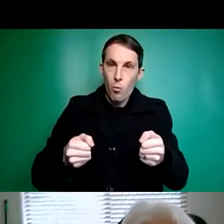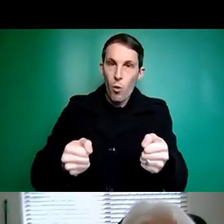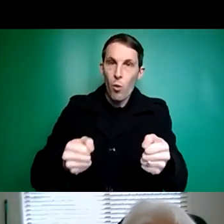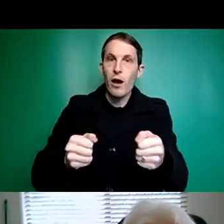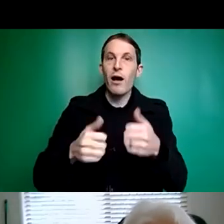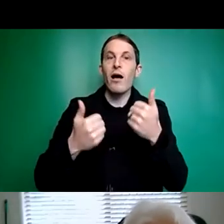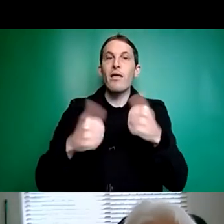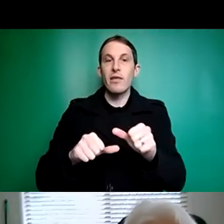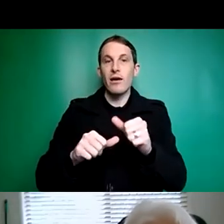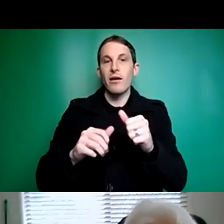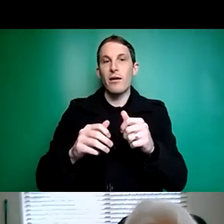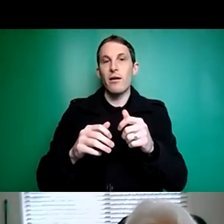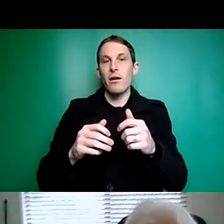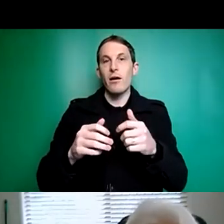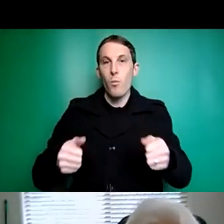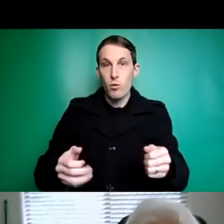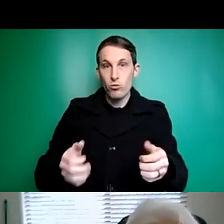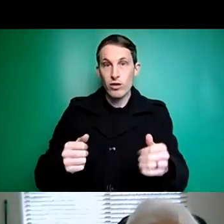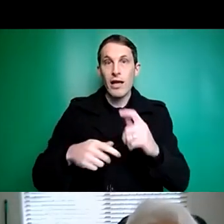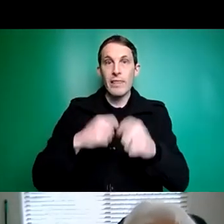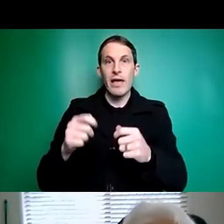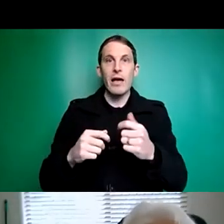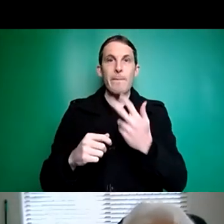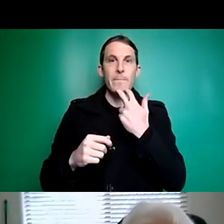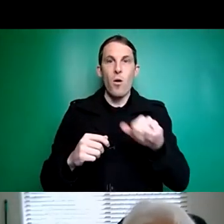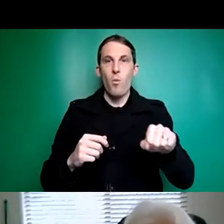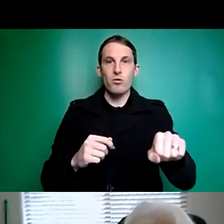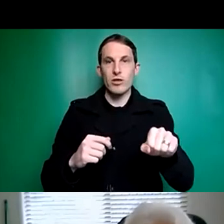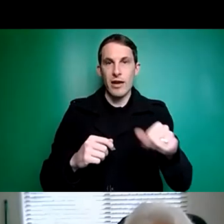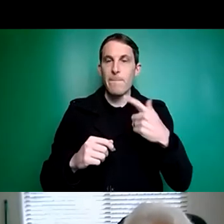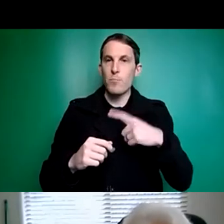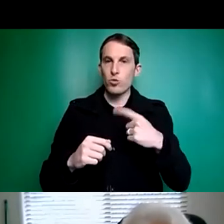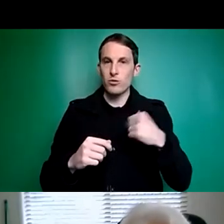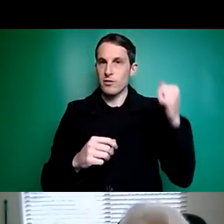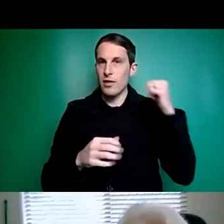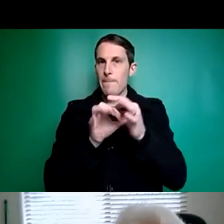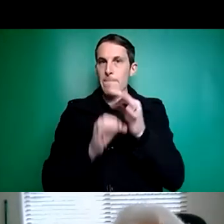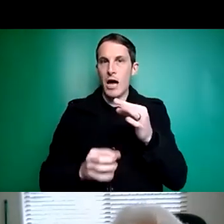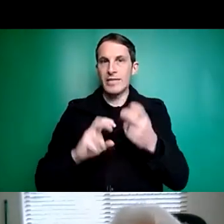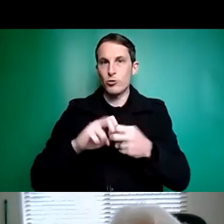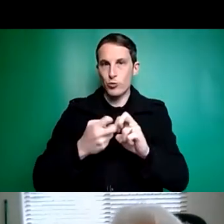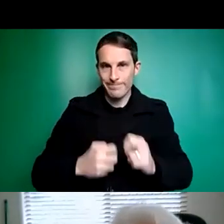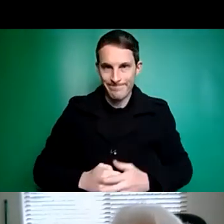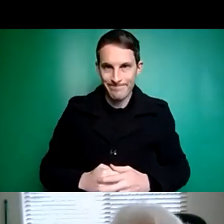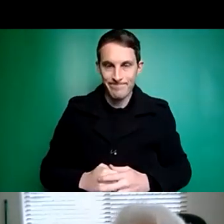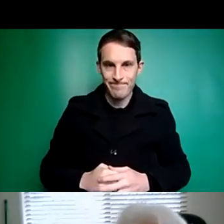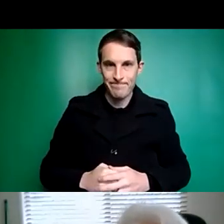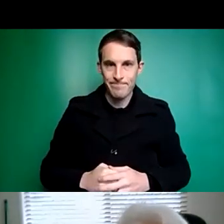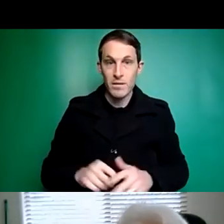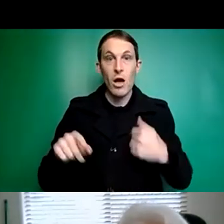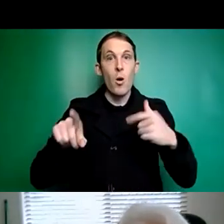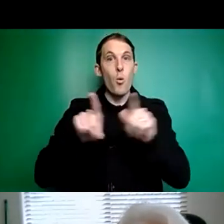to a power wheelchair because of the spinal issue I have. I also have a bed